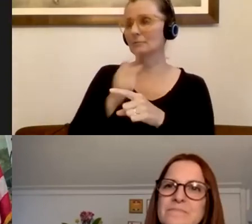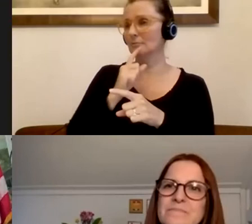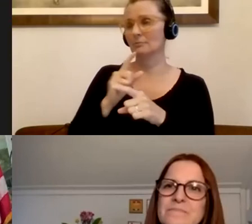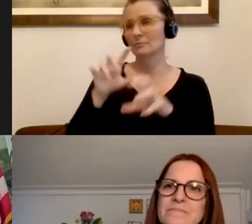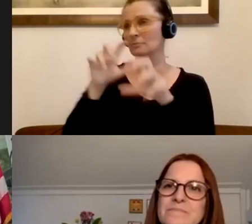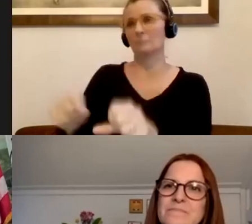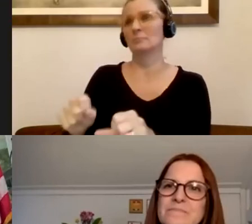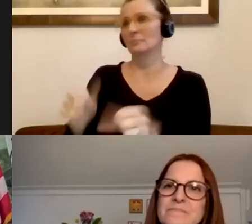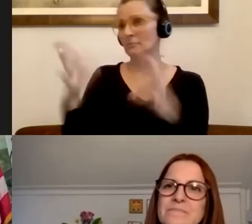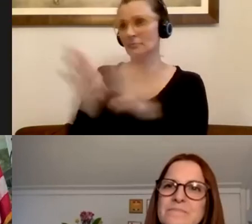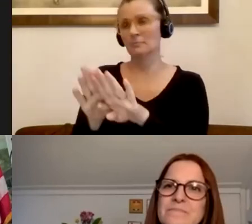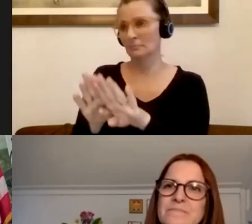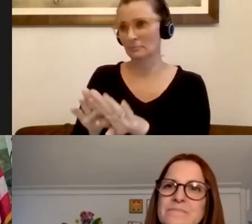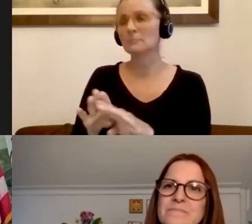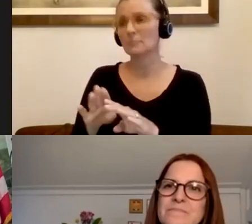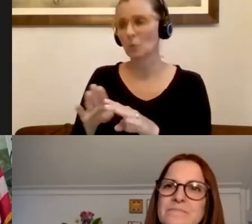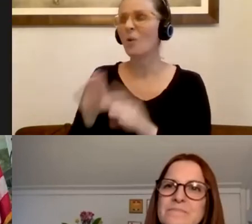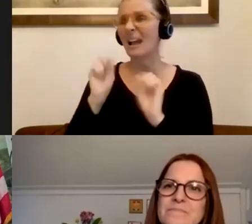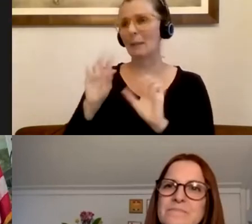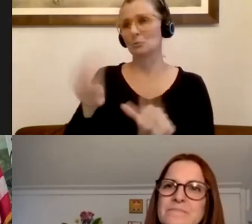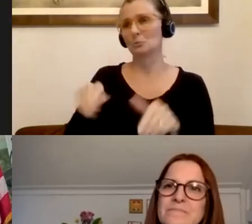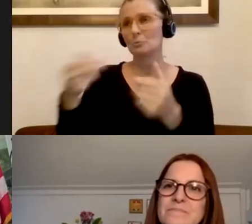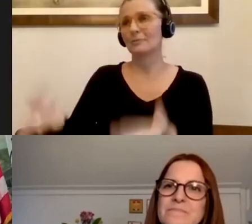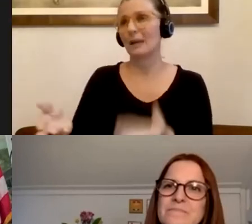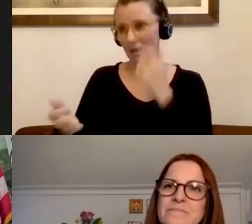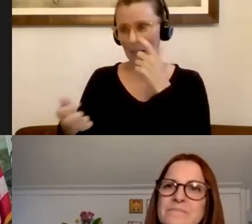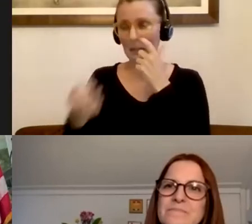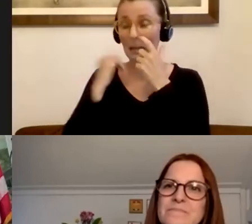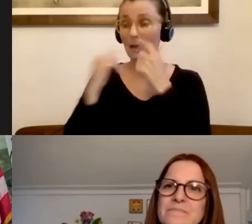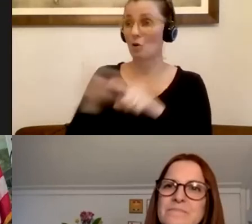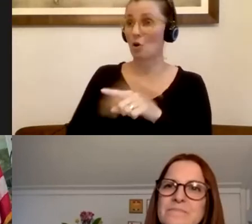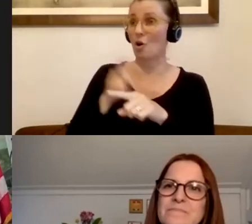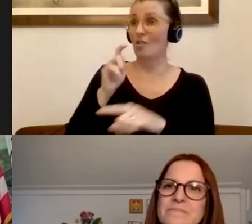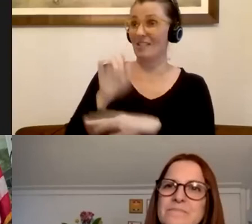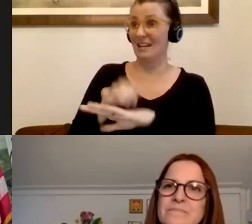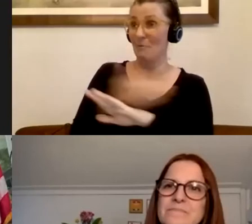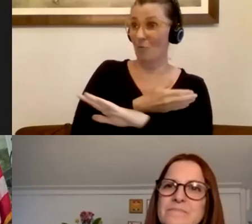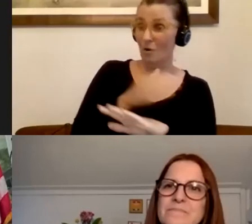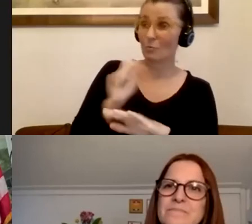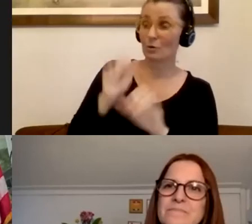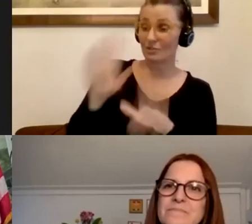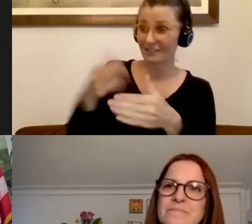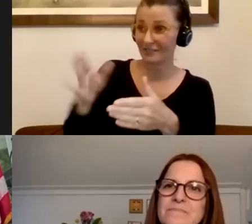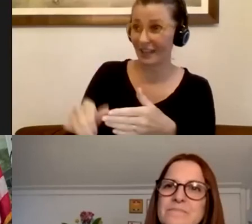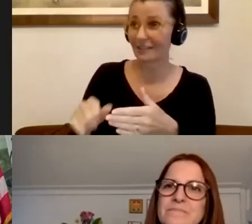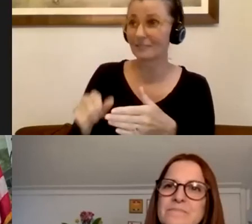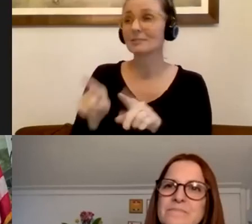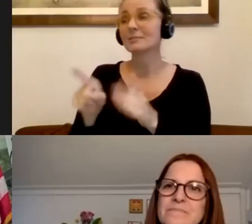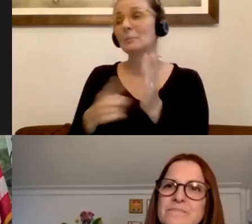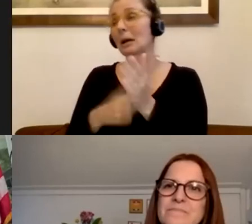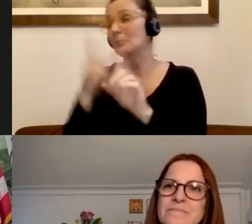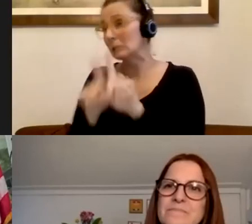If they called us the night before or sometimes even that day, we were able to deliver that. Uh, we were working with another member